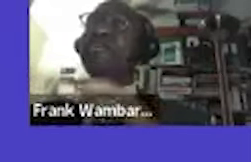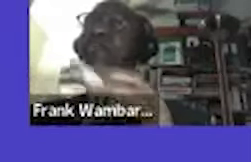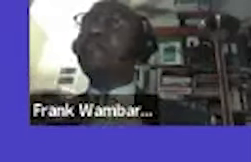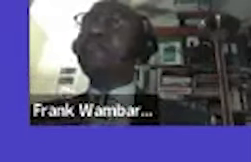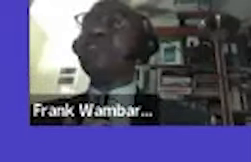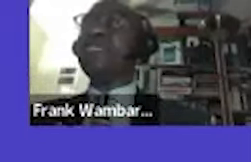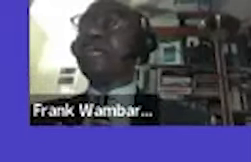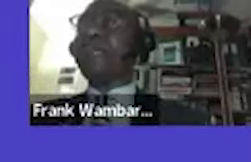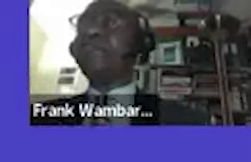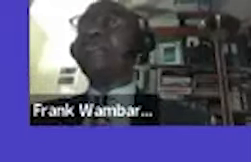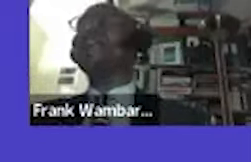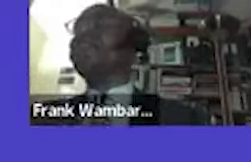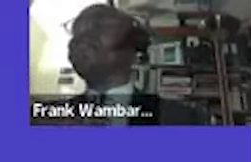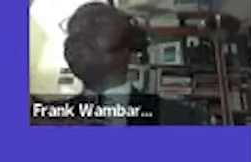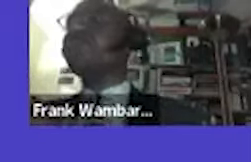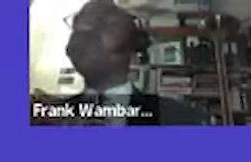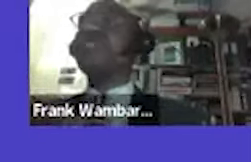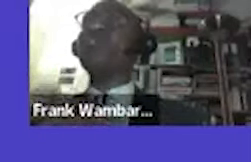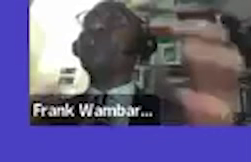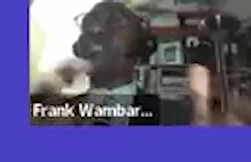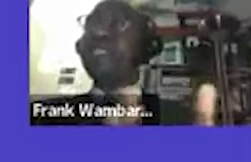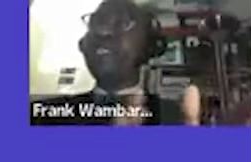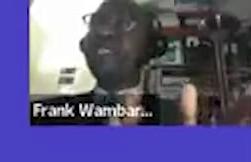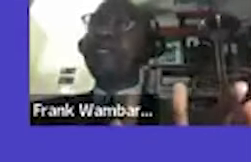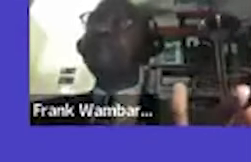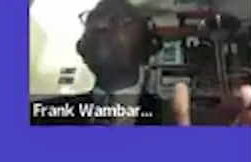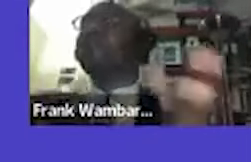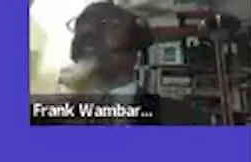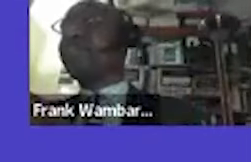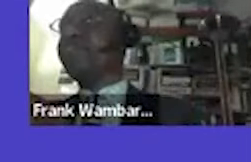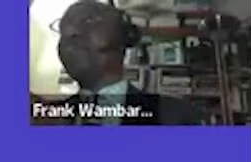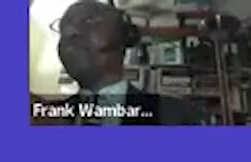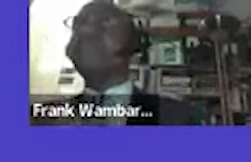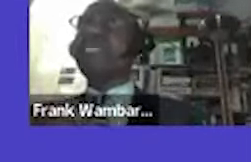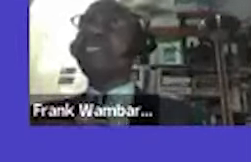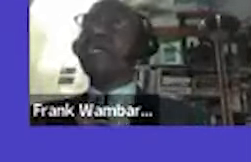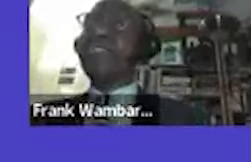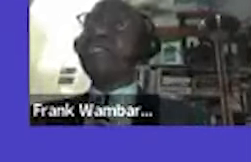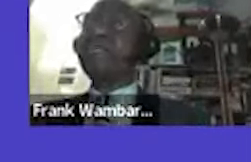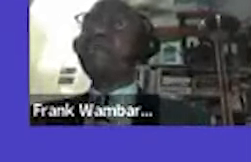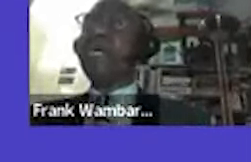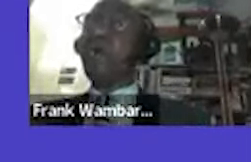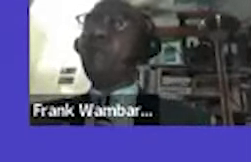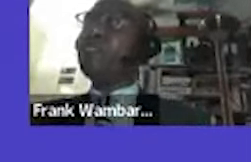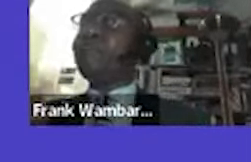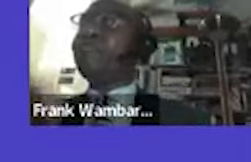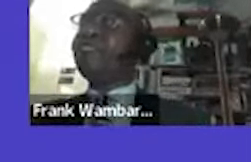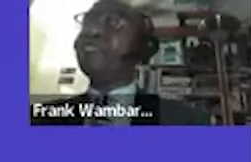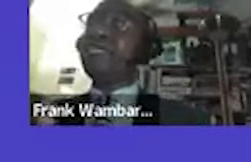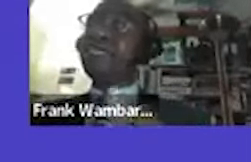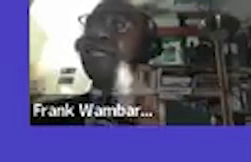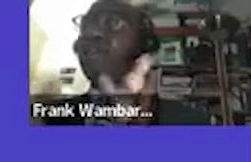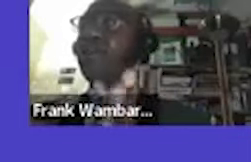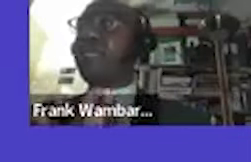every information that may come in somebody want to be sure whether this is happening whether there are jobs in that particular country i'll post